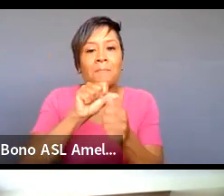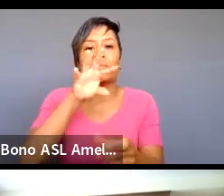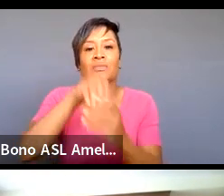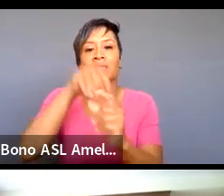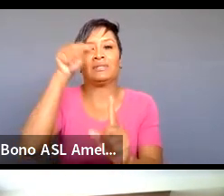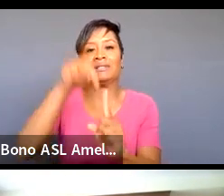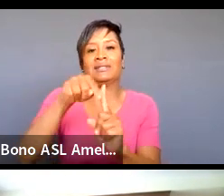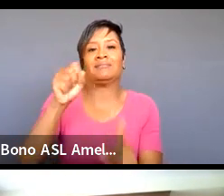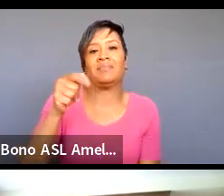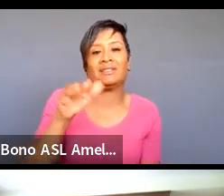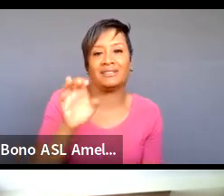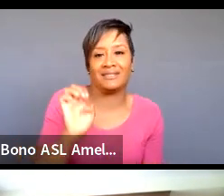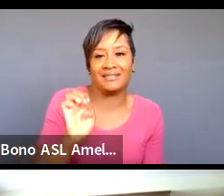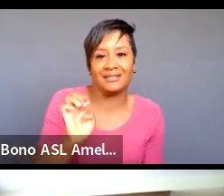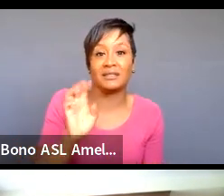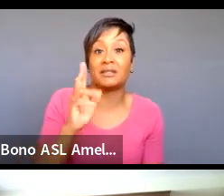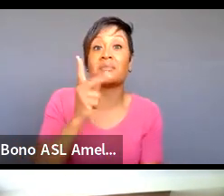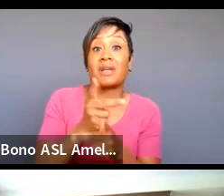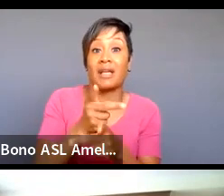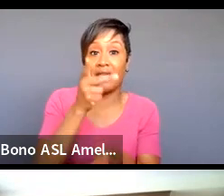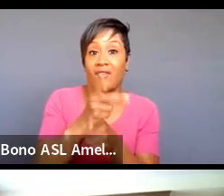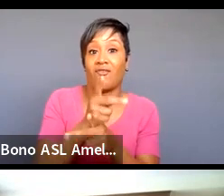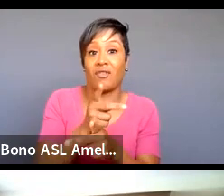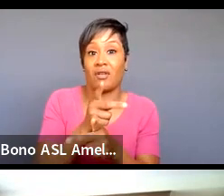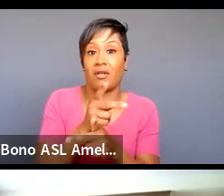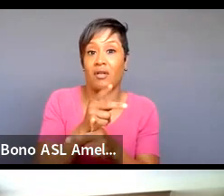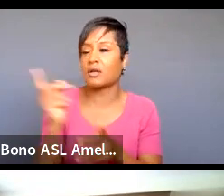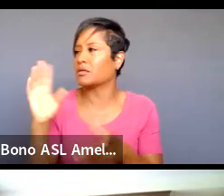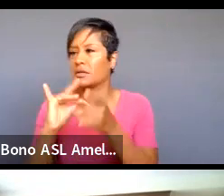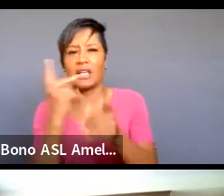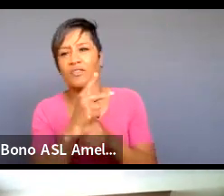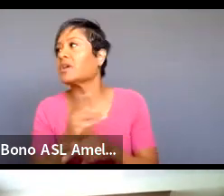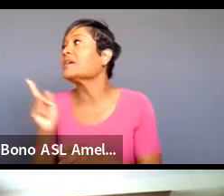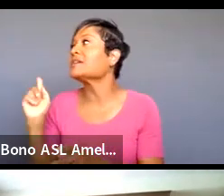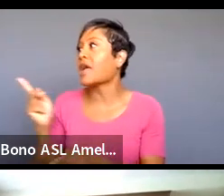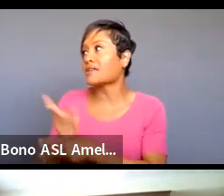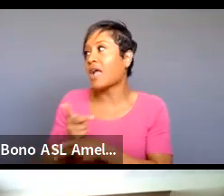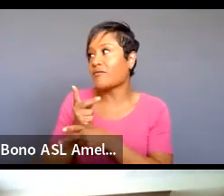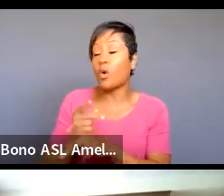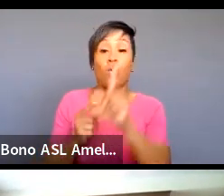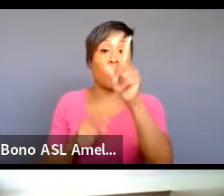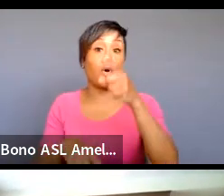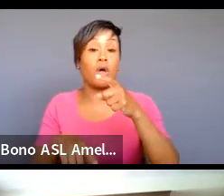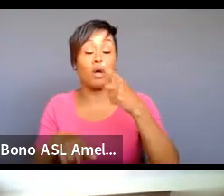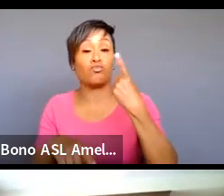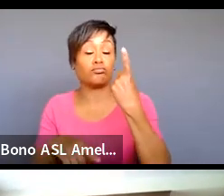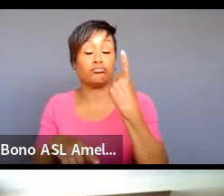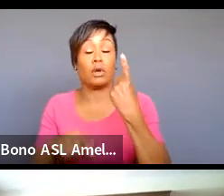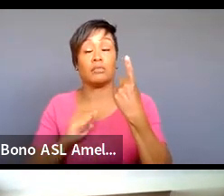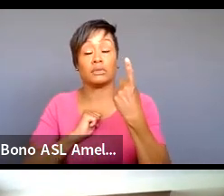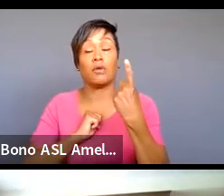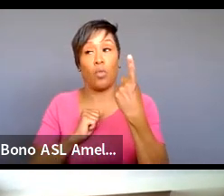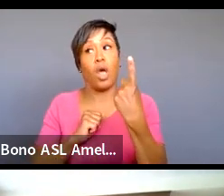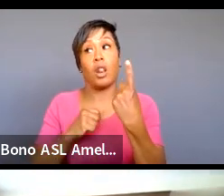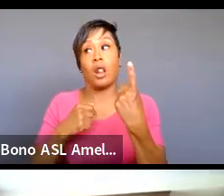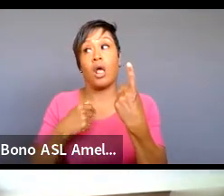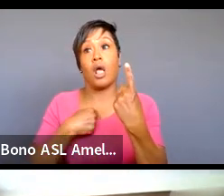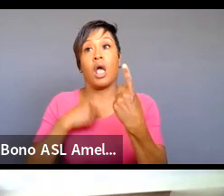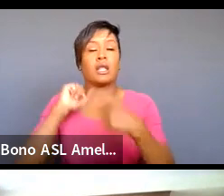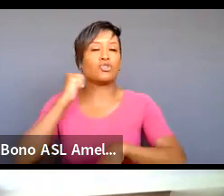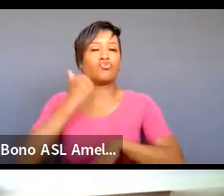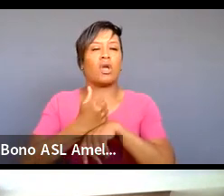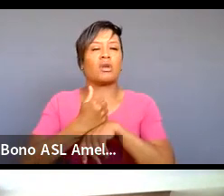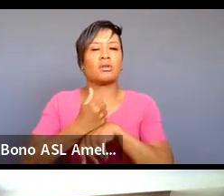so i think very careful very careful i i did one where like i had to i had to create an